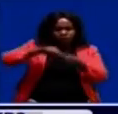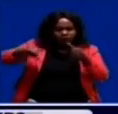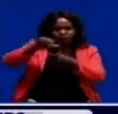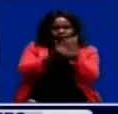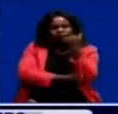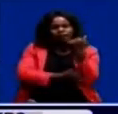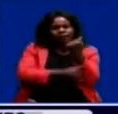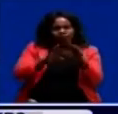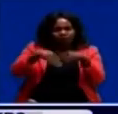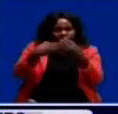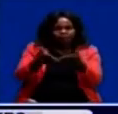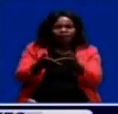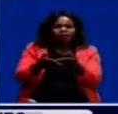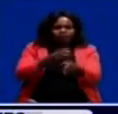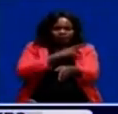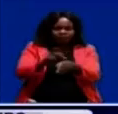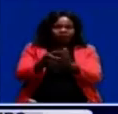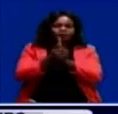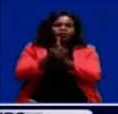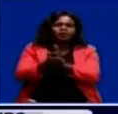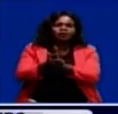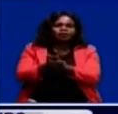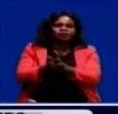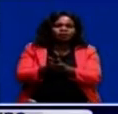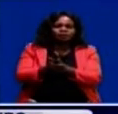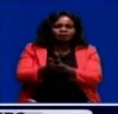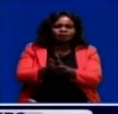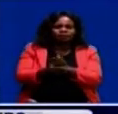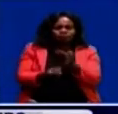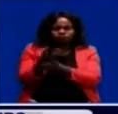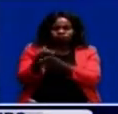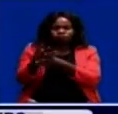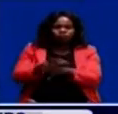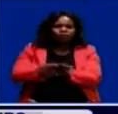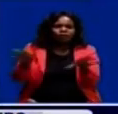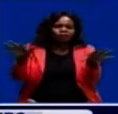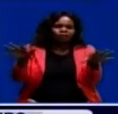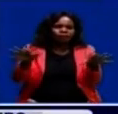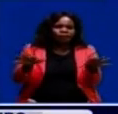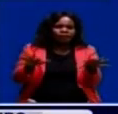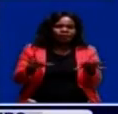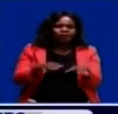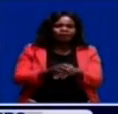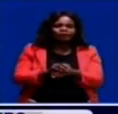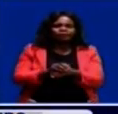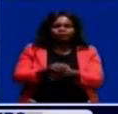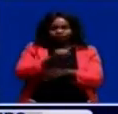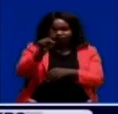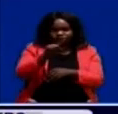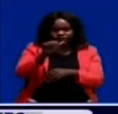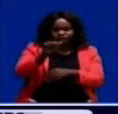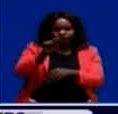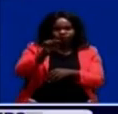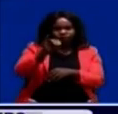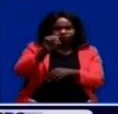guidance in crop diversification. Mr. Katambo disclosed this to the Zambia News and Information Services Zanice